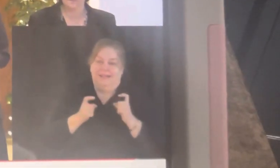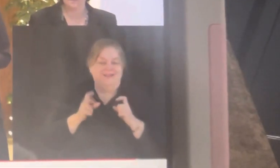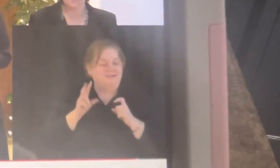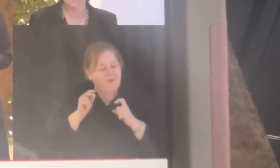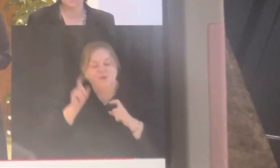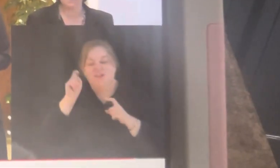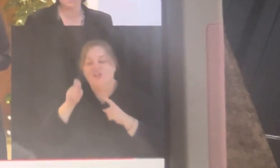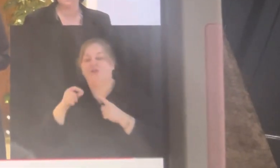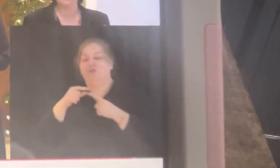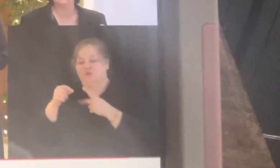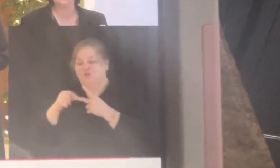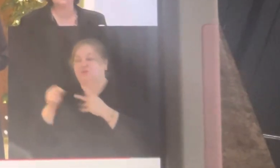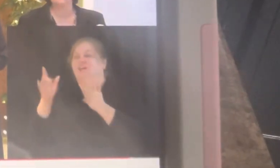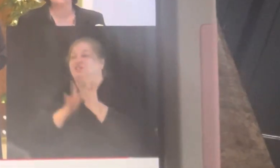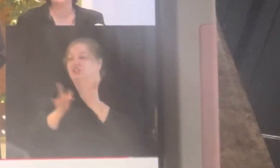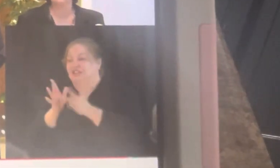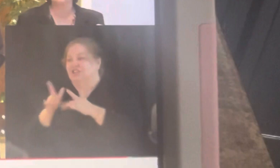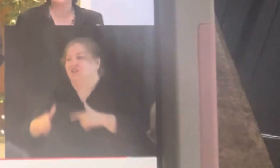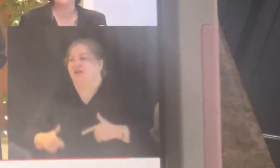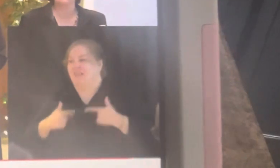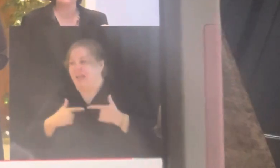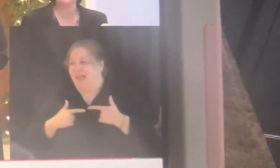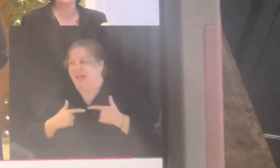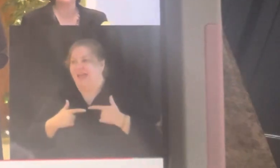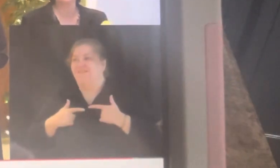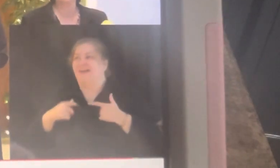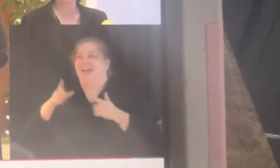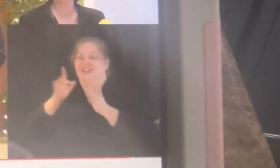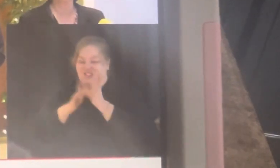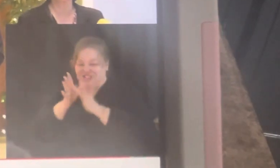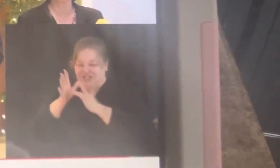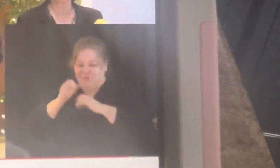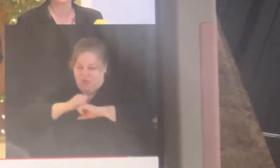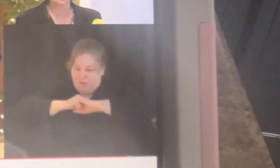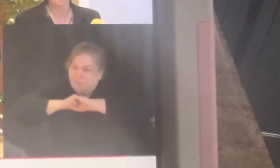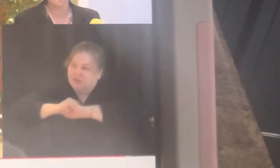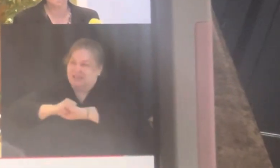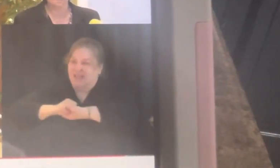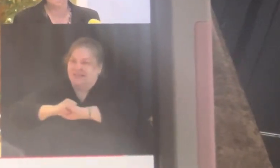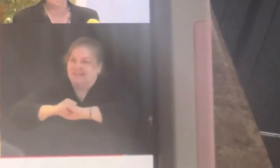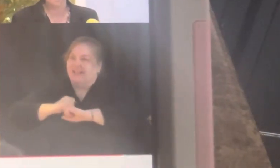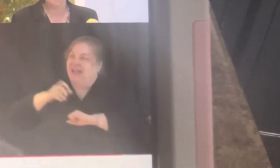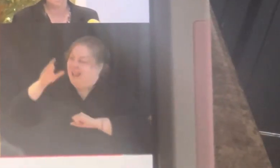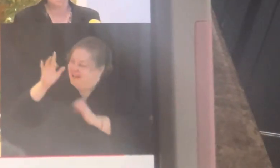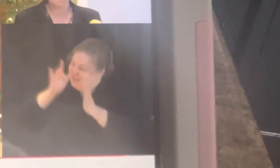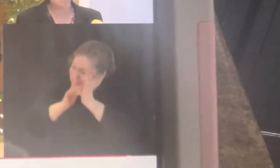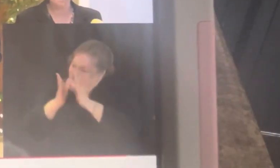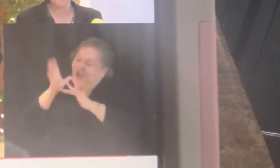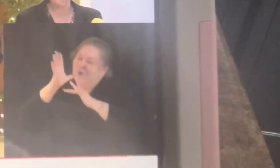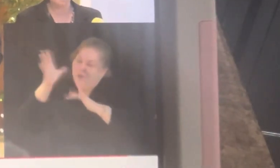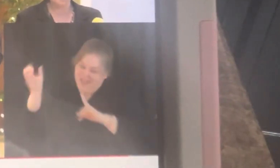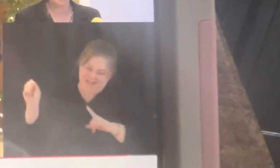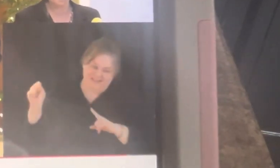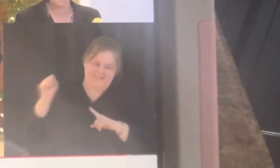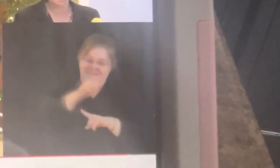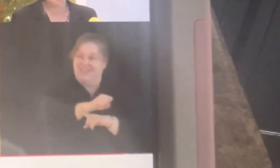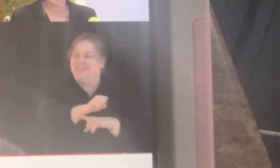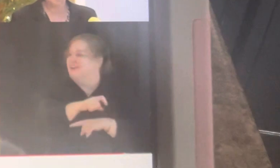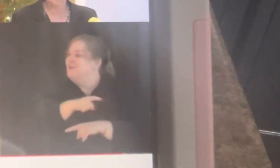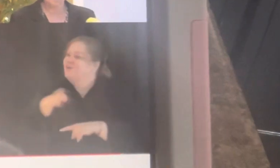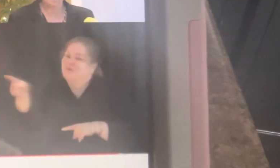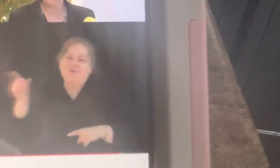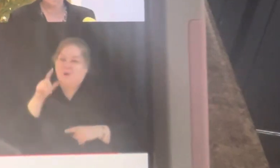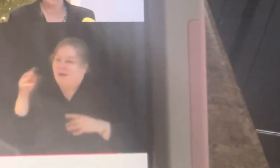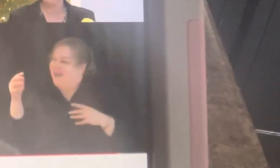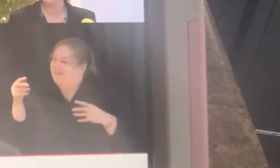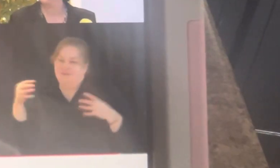lives, let Him put the strongholds around us, He will defeat Satan for us. We won't have to fight the fight, but we